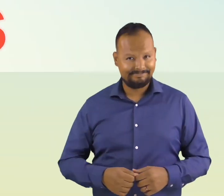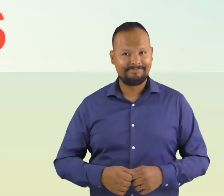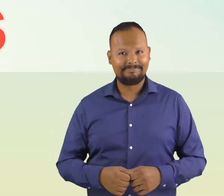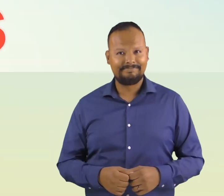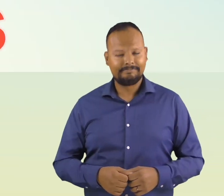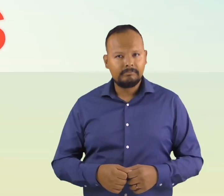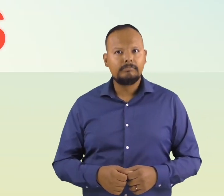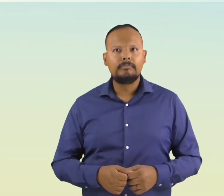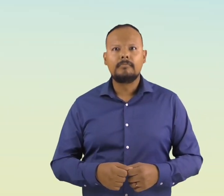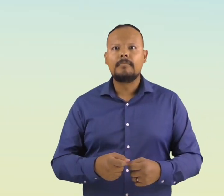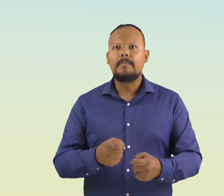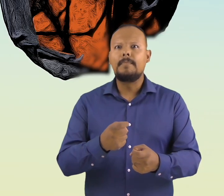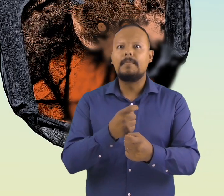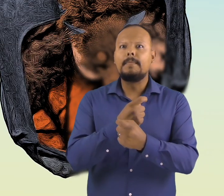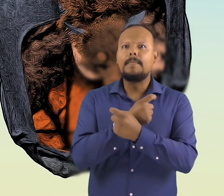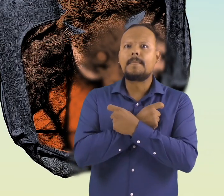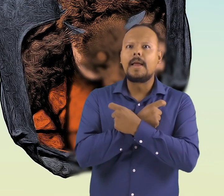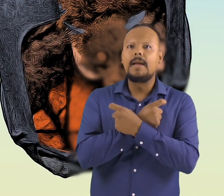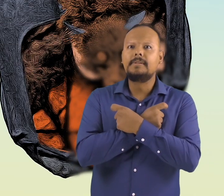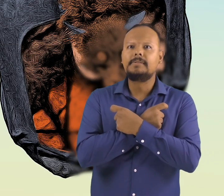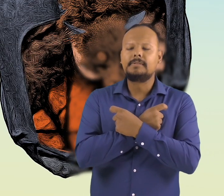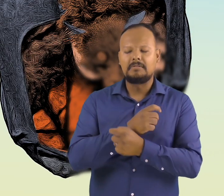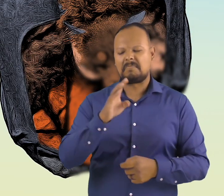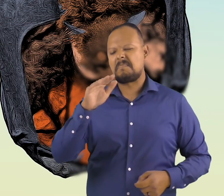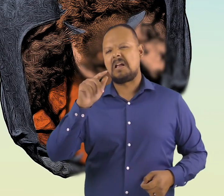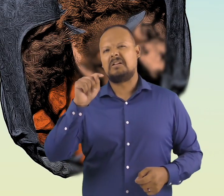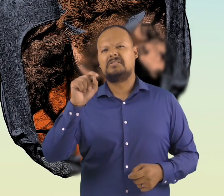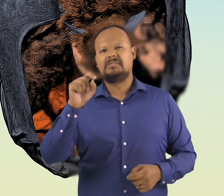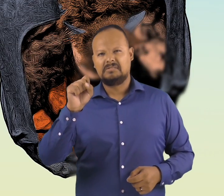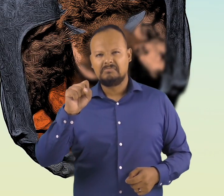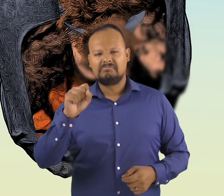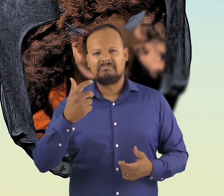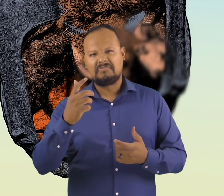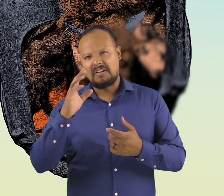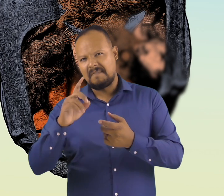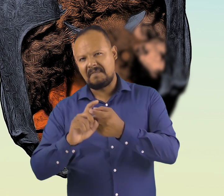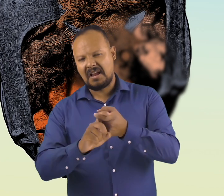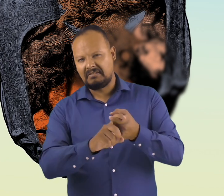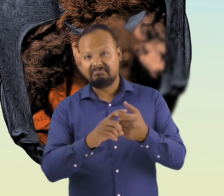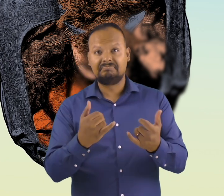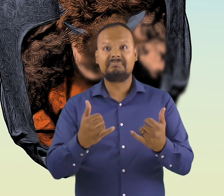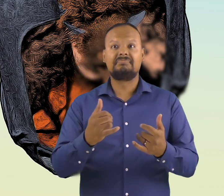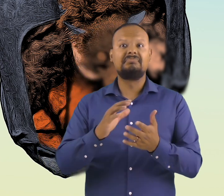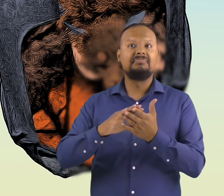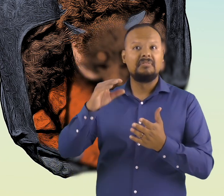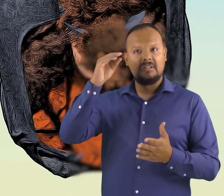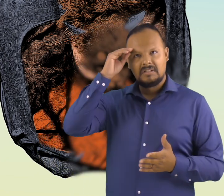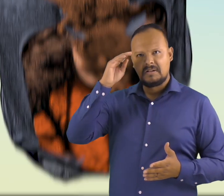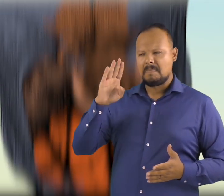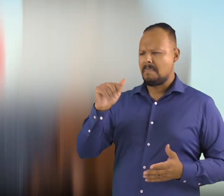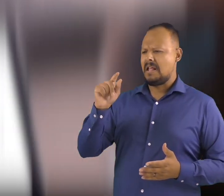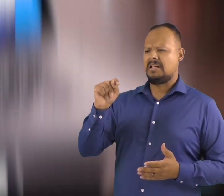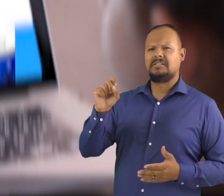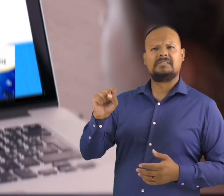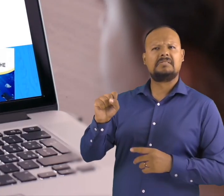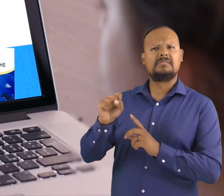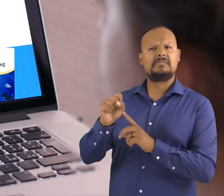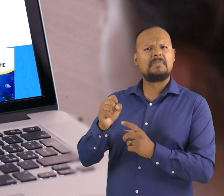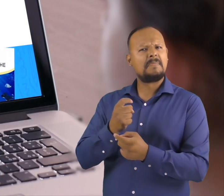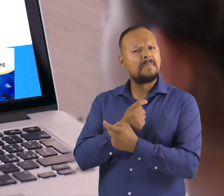Bats. Hi, friends. Today, we are going to learn all about bats.